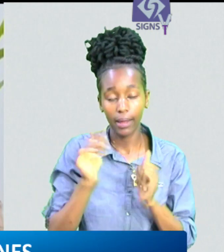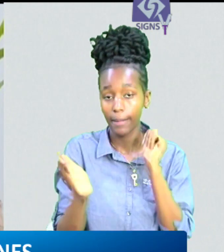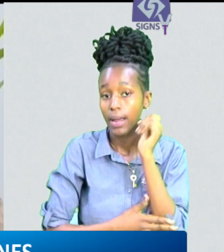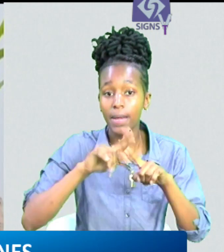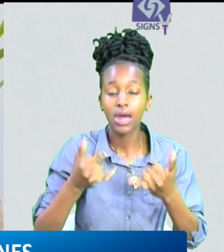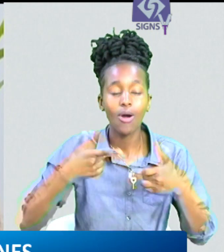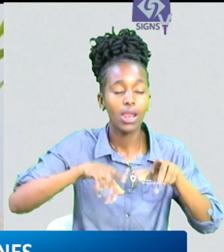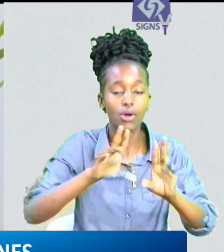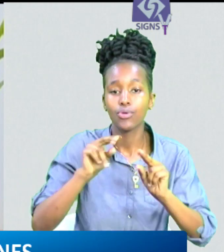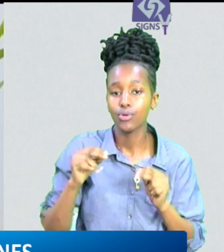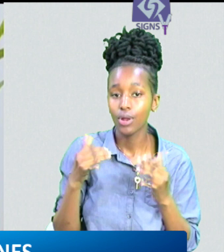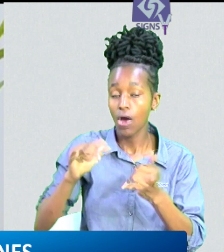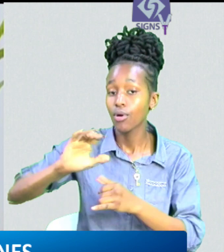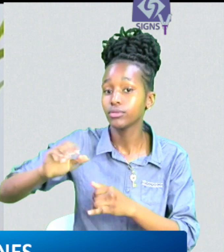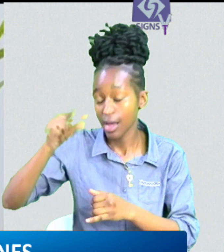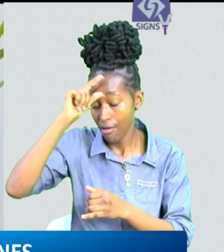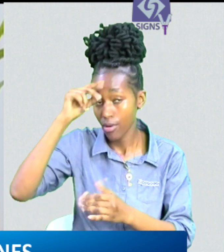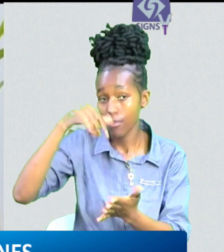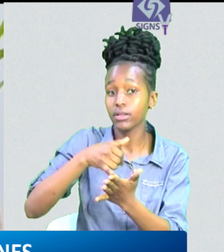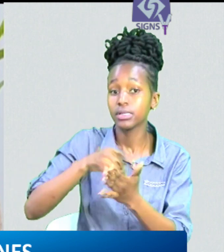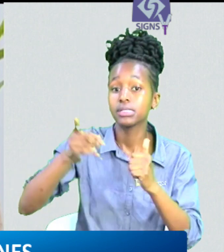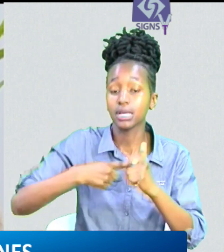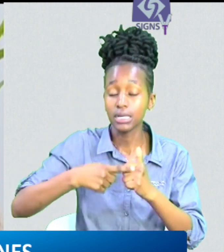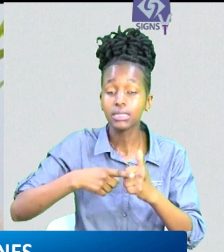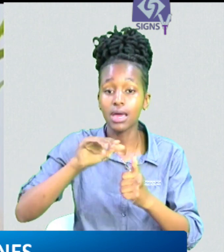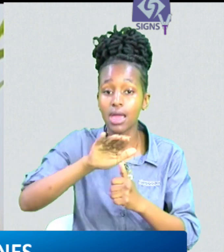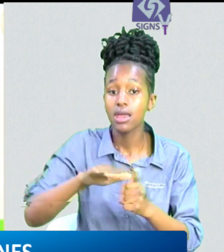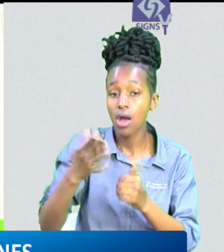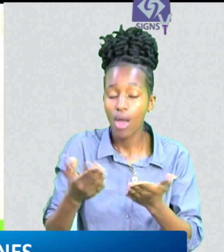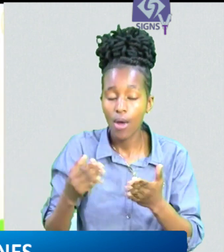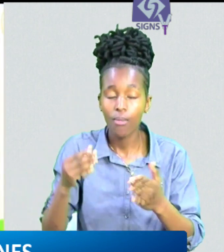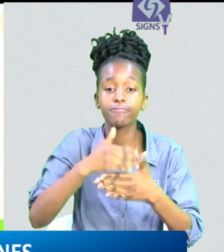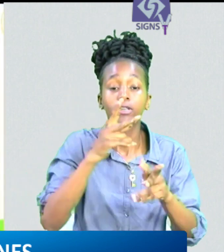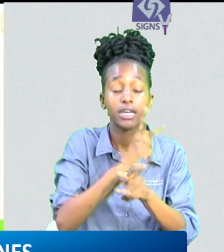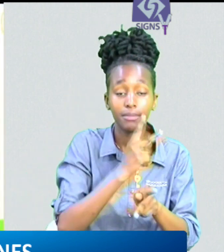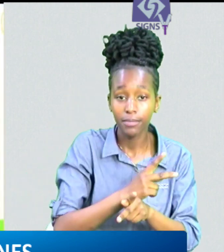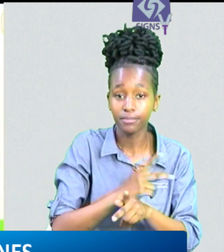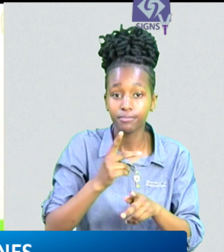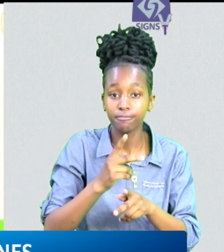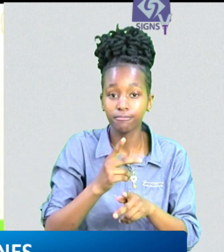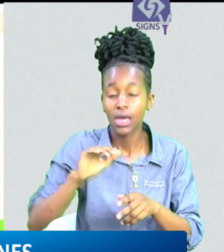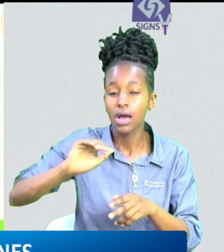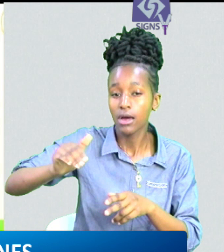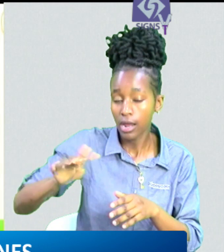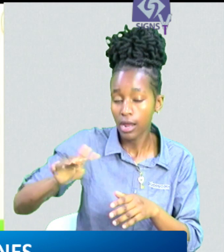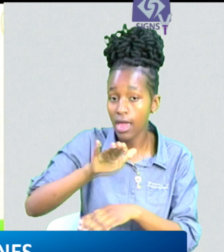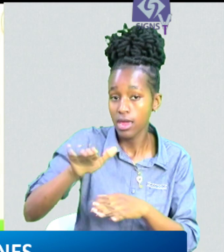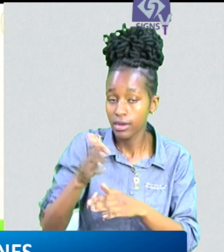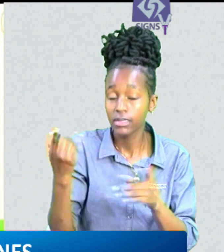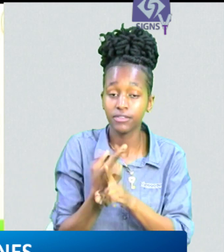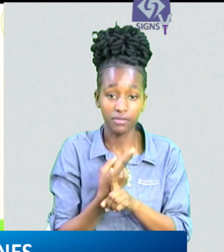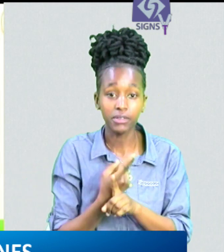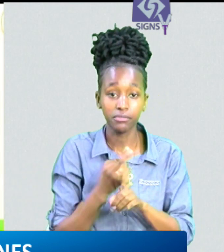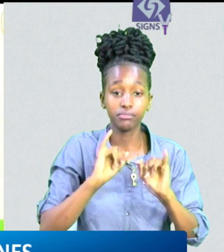in implementing the six outcome areas this include setting urban governance institutions the homer be